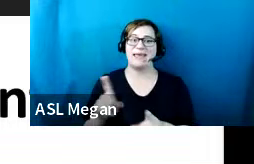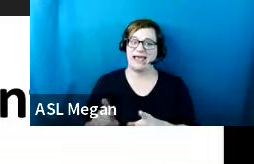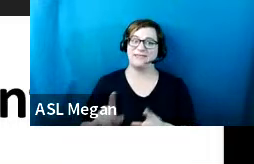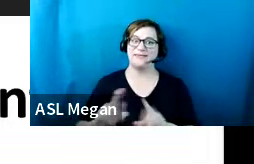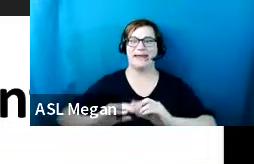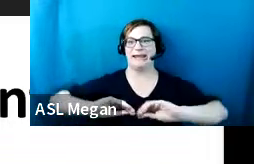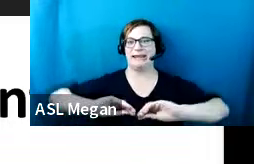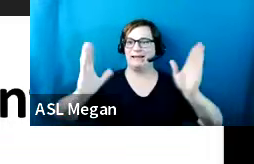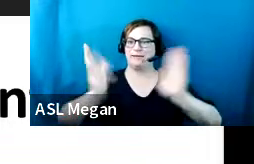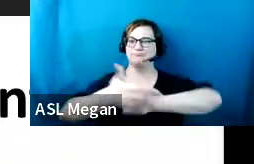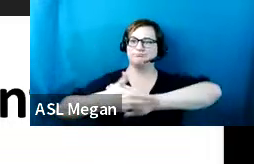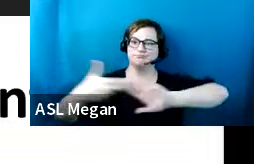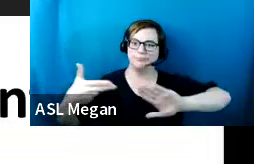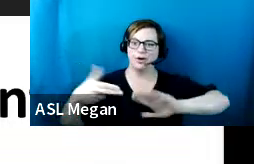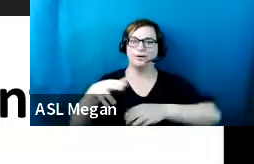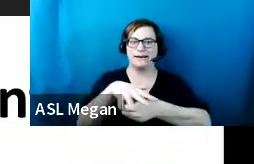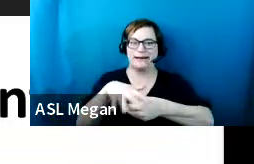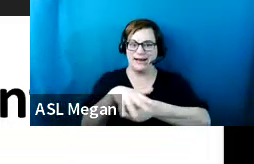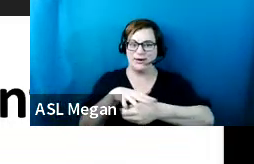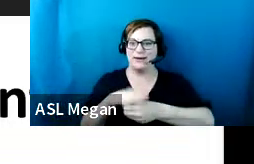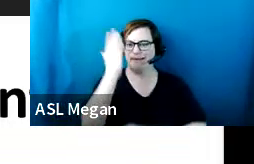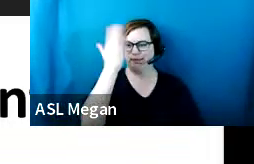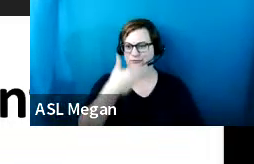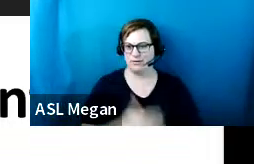in front of each of those.